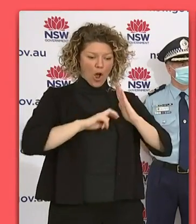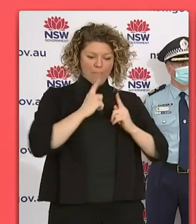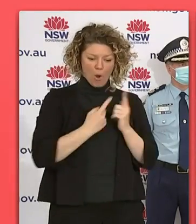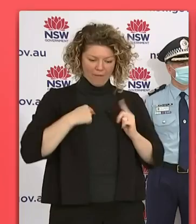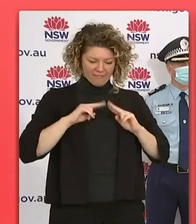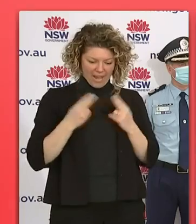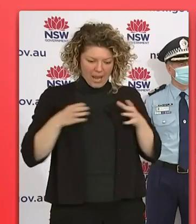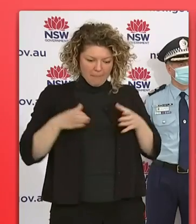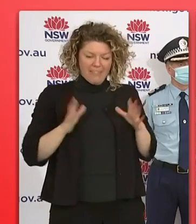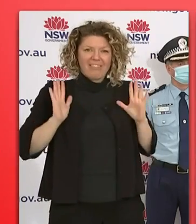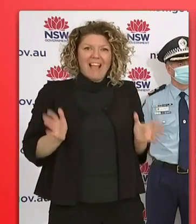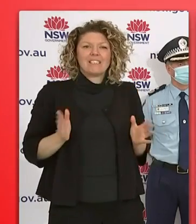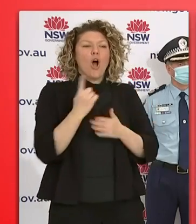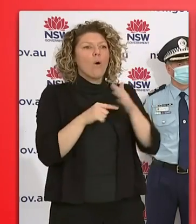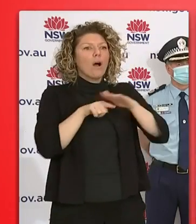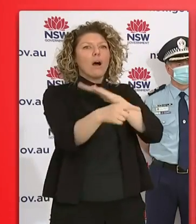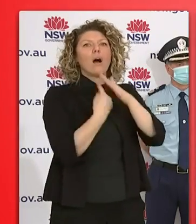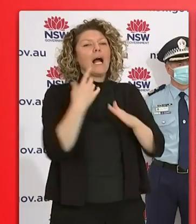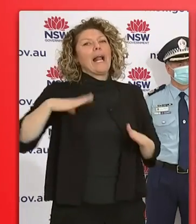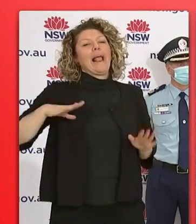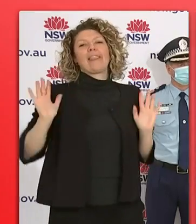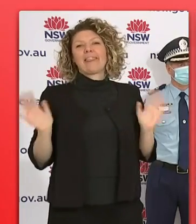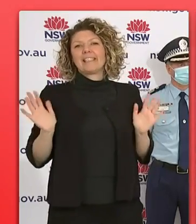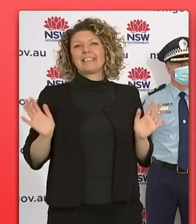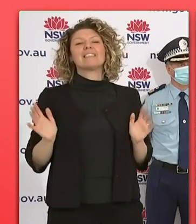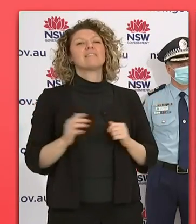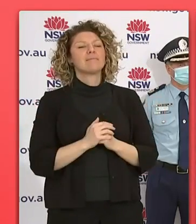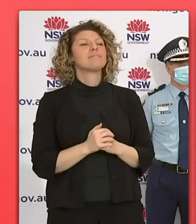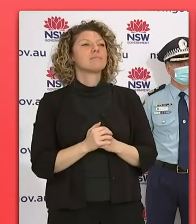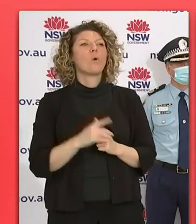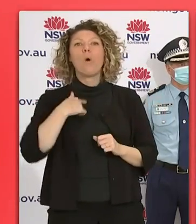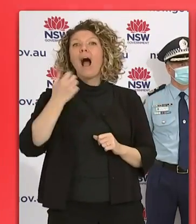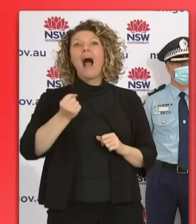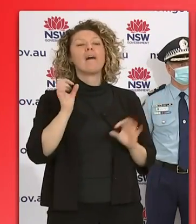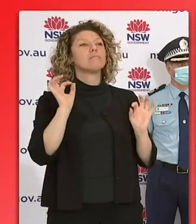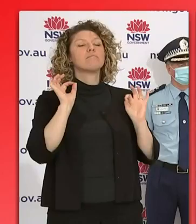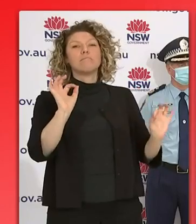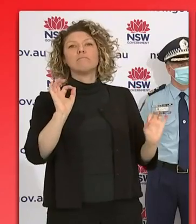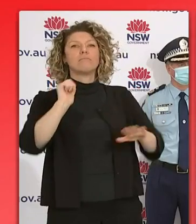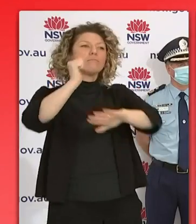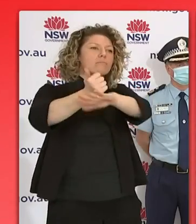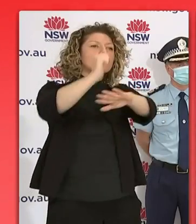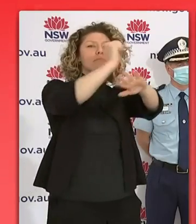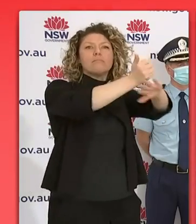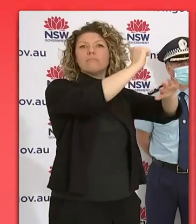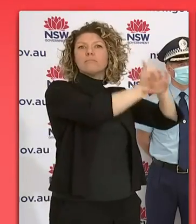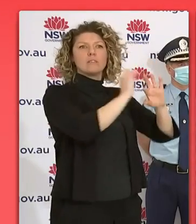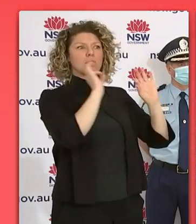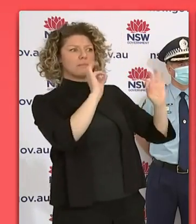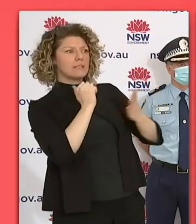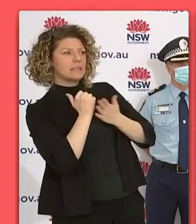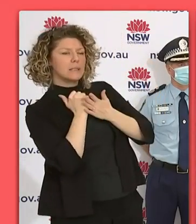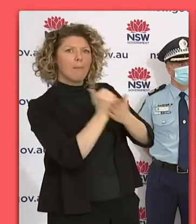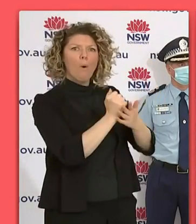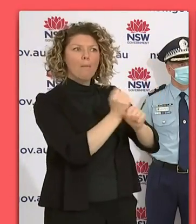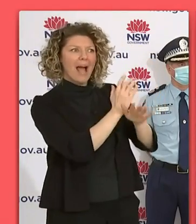only leave if you have a reasonable excuse. And as I said, operationally, we're putting, um, many supports in place to, um, best support